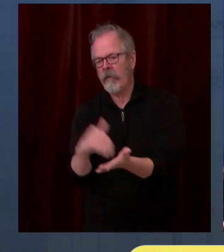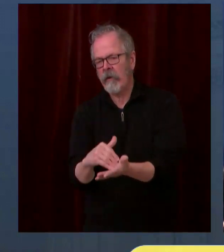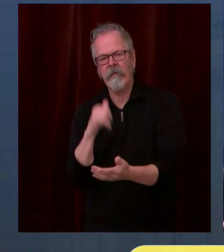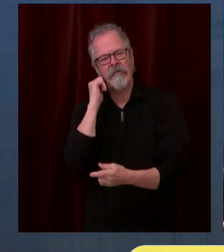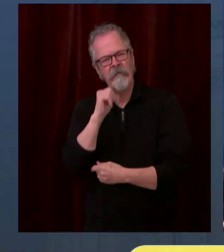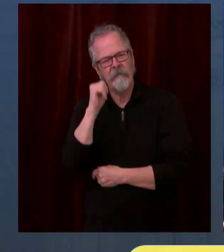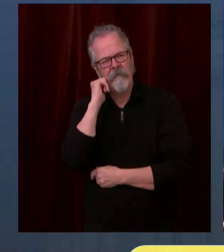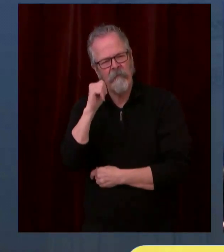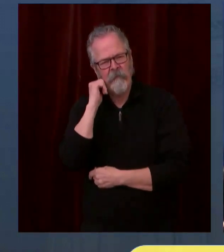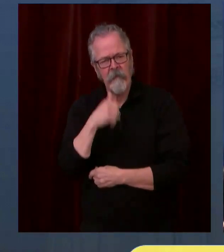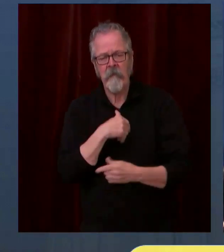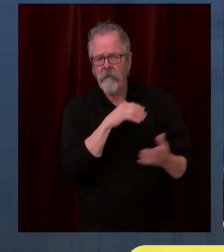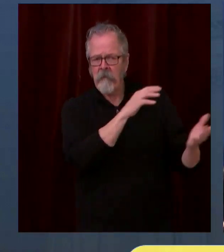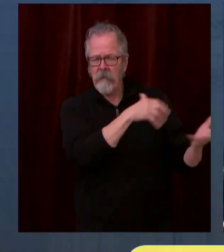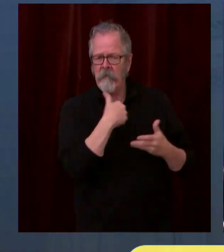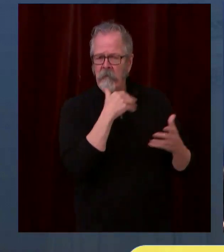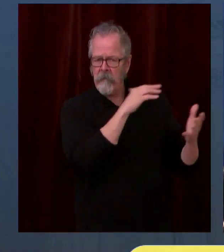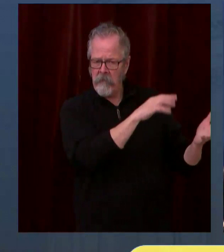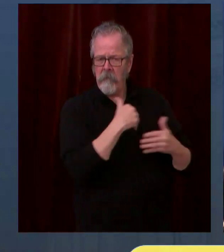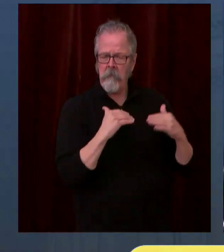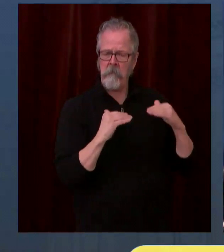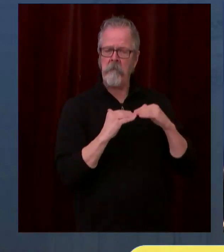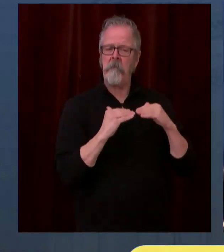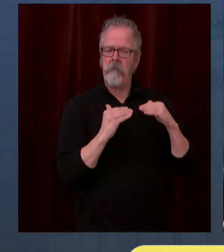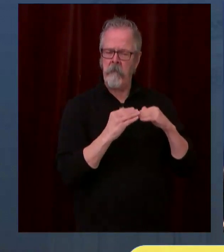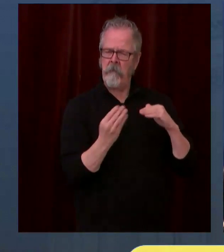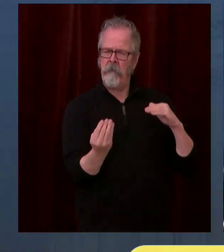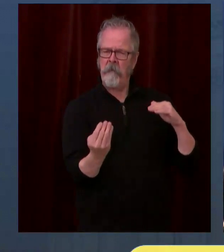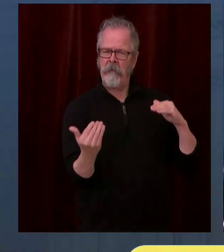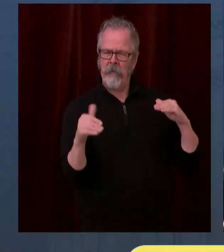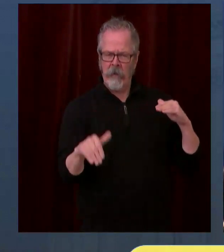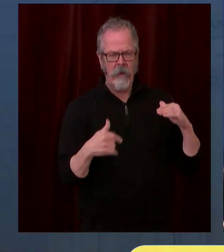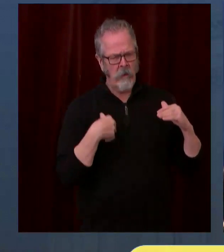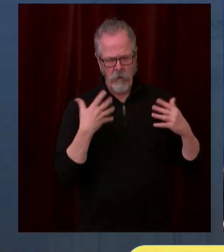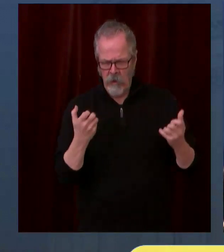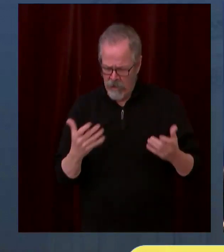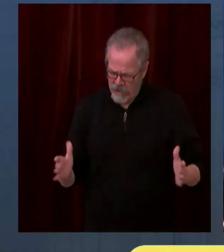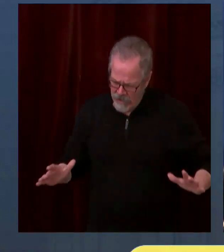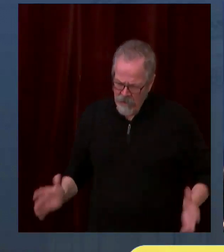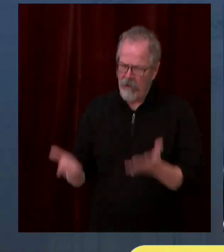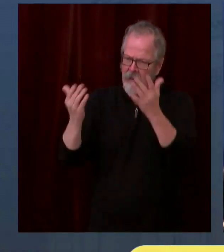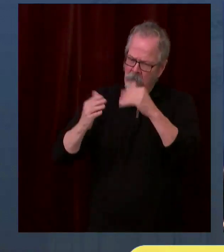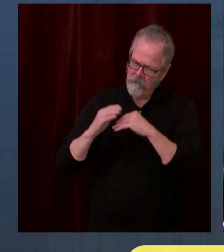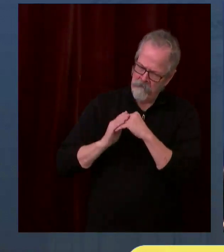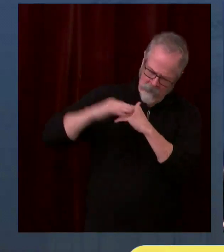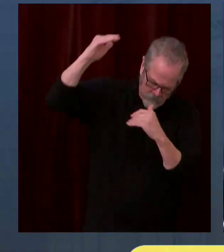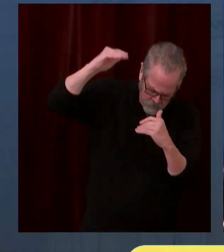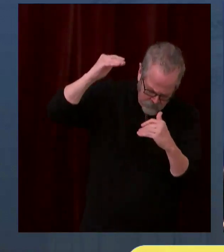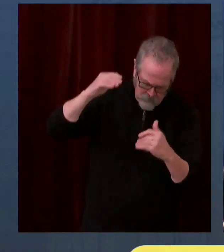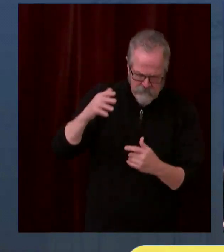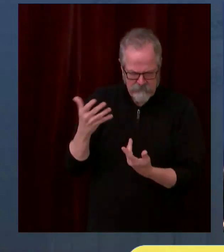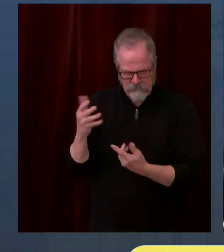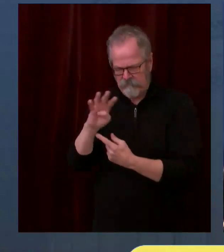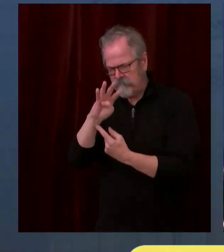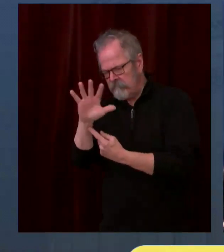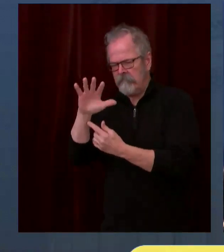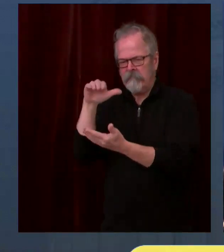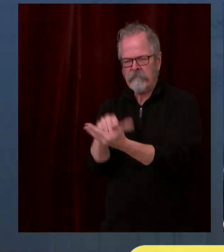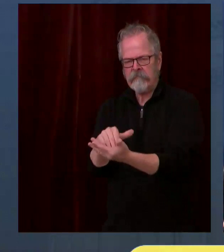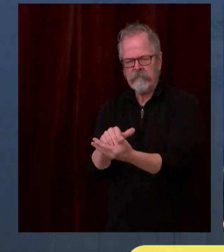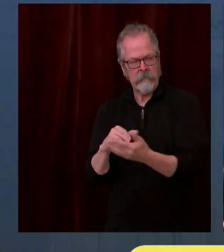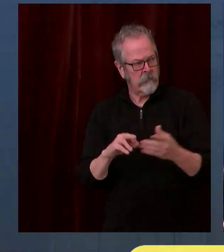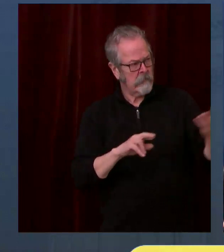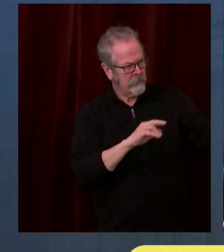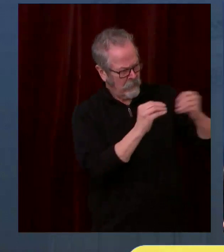of building capacity to vaccinate 45,000 people. And the reason for this is we always want our capacity